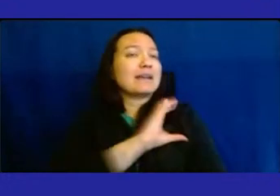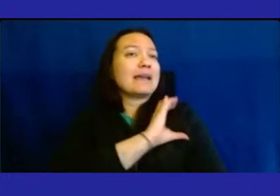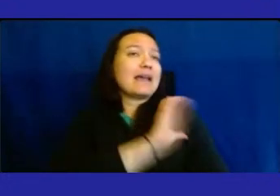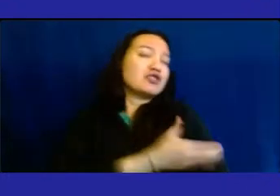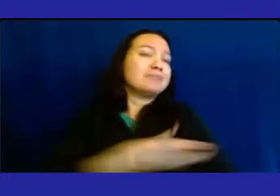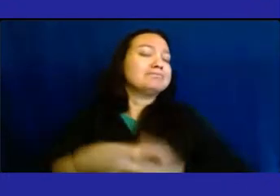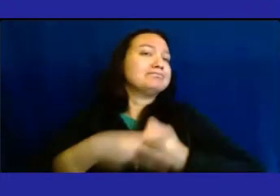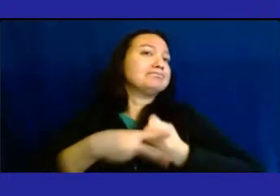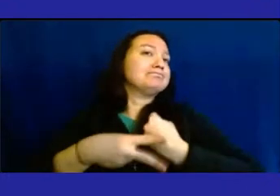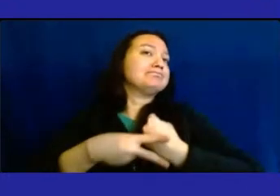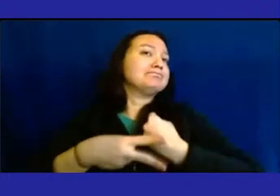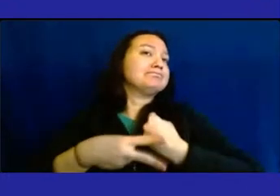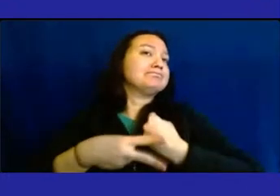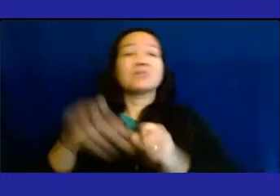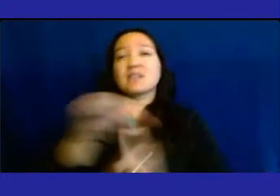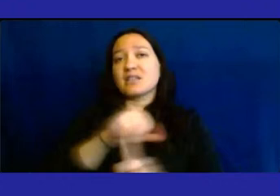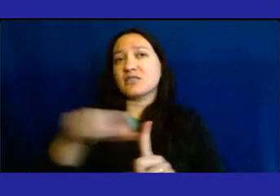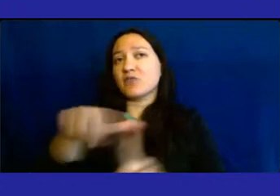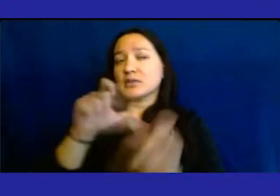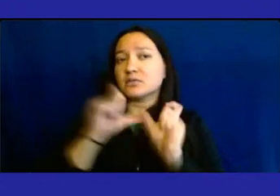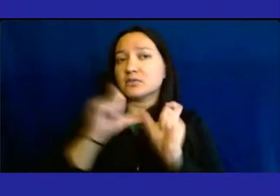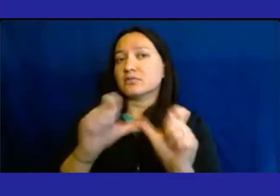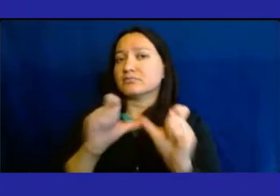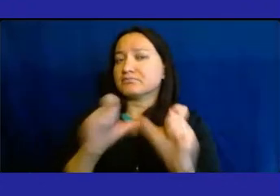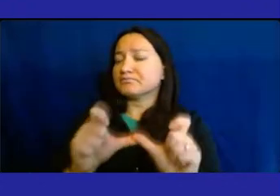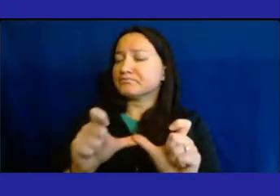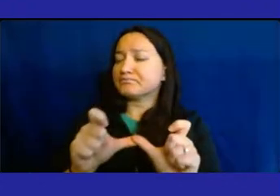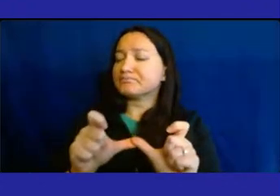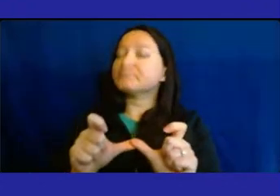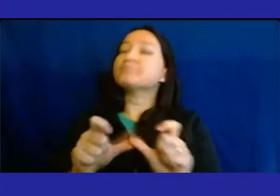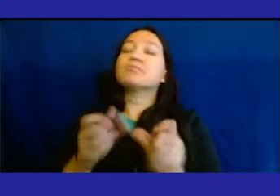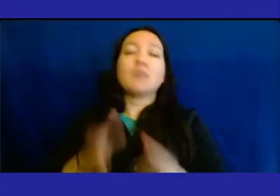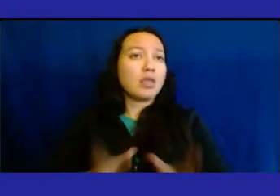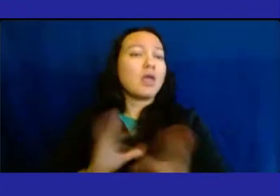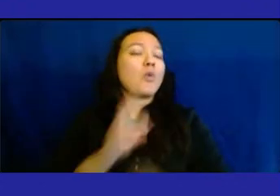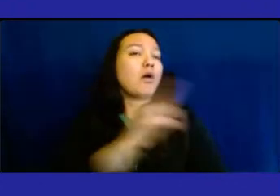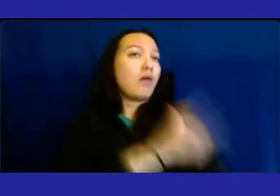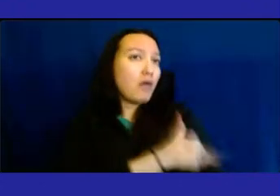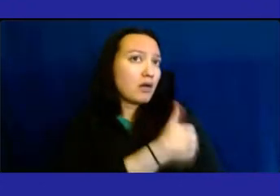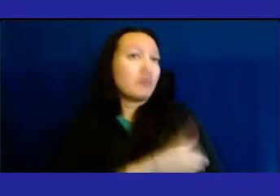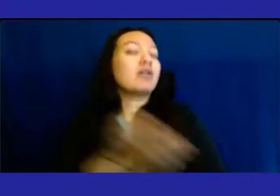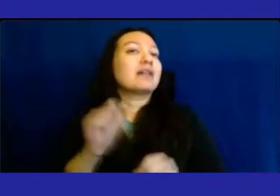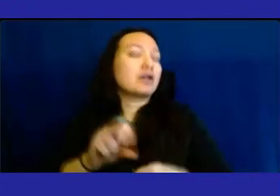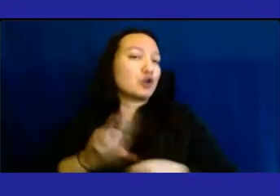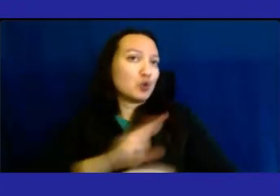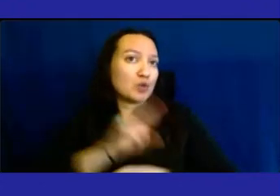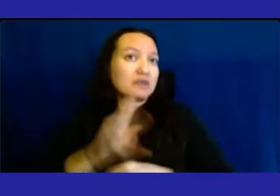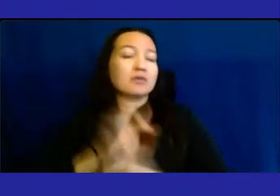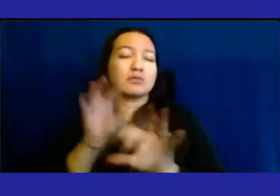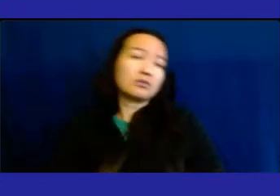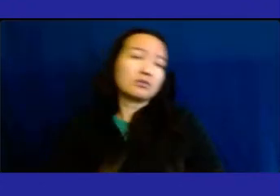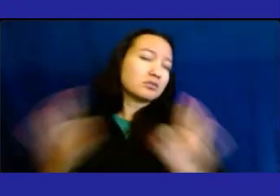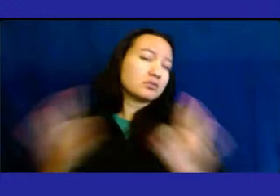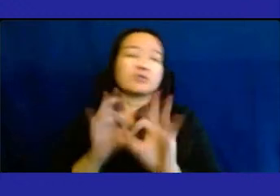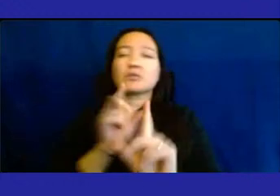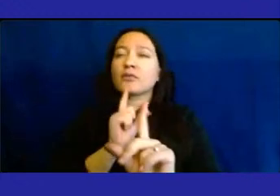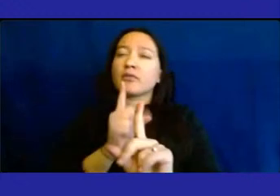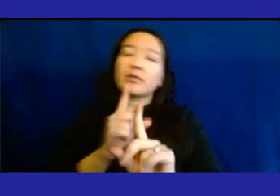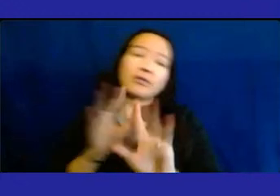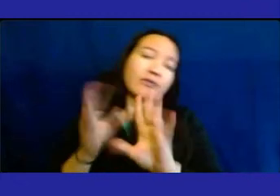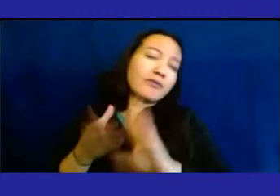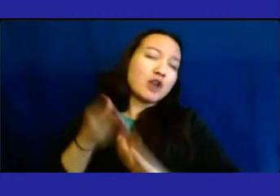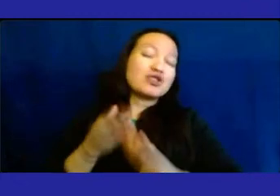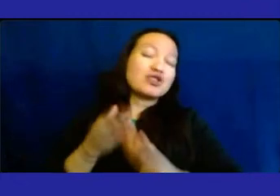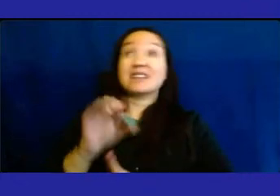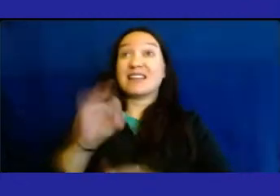and environmental sustainability by enabling the hospital to maintain its mission-critical functions, even when the